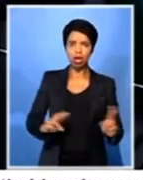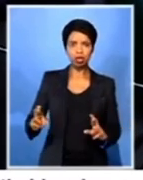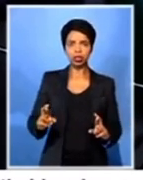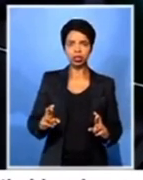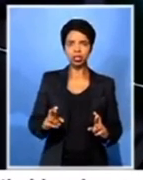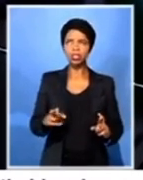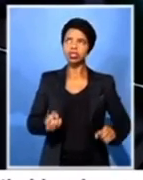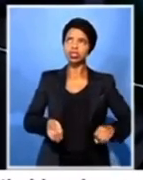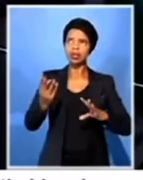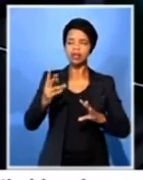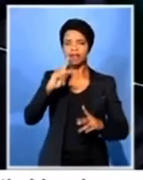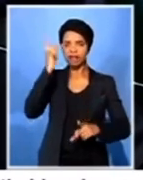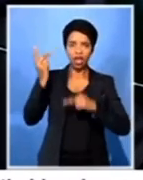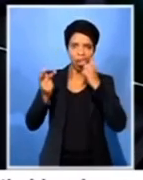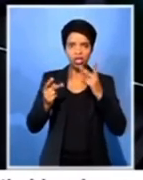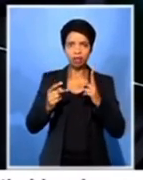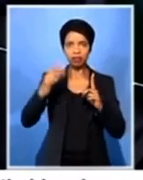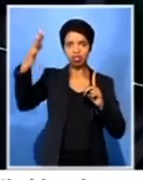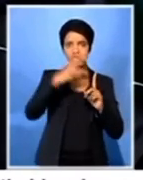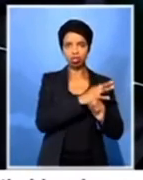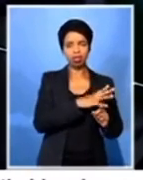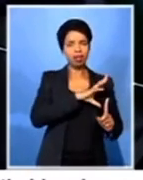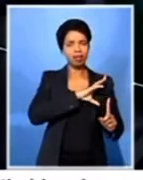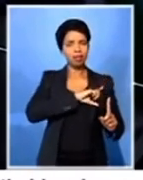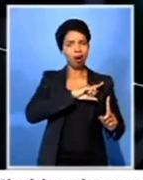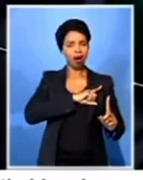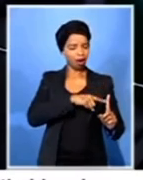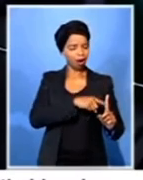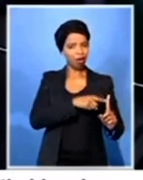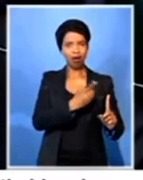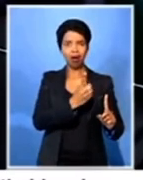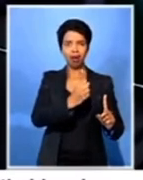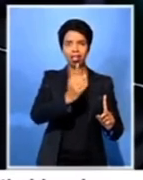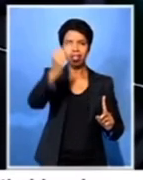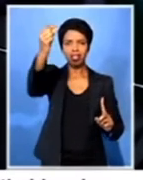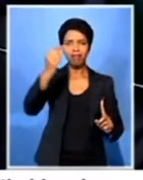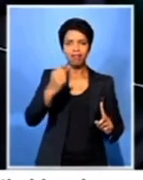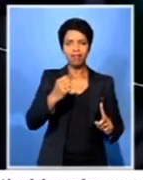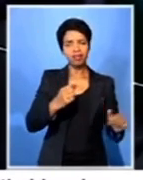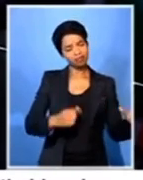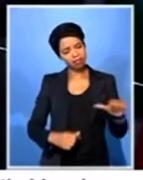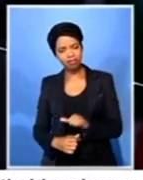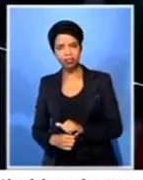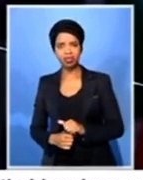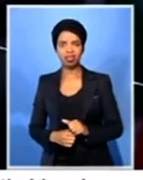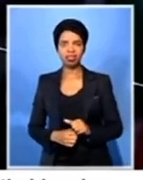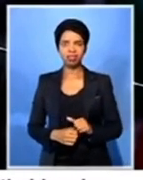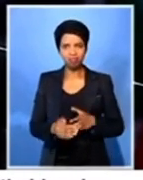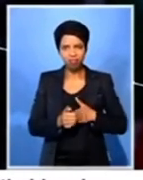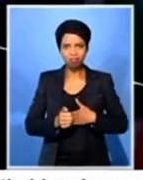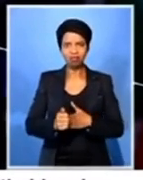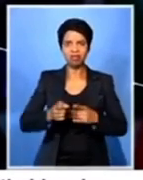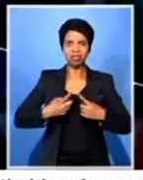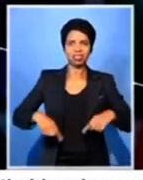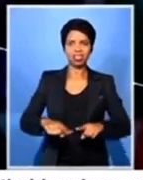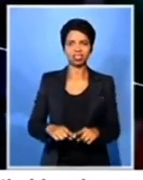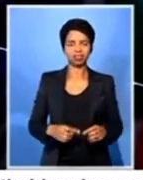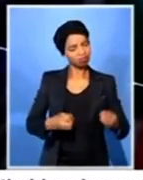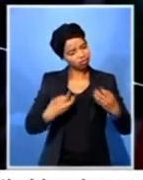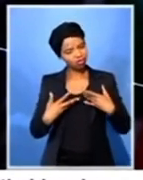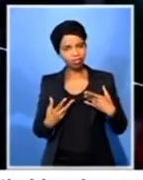why did you leave us? Buu ya ma. Ma, come back and leave after giving us a signal.